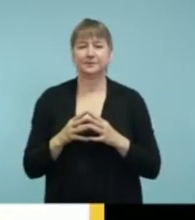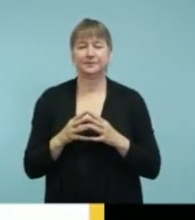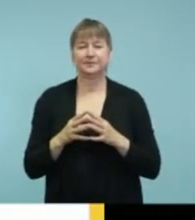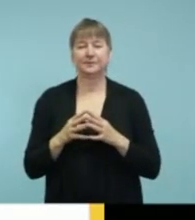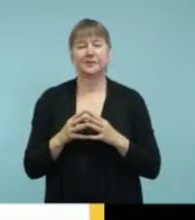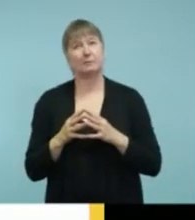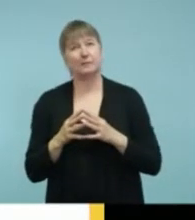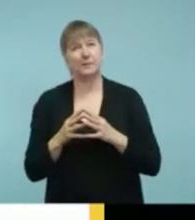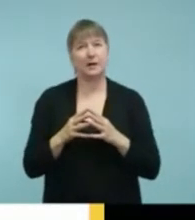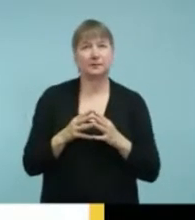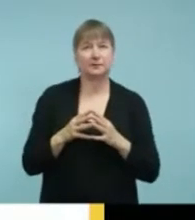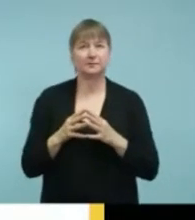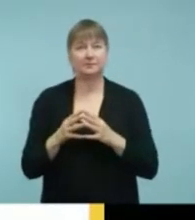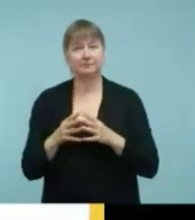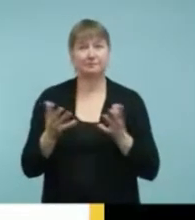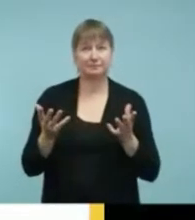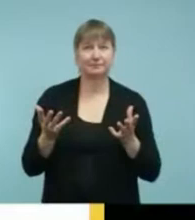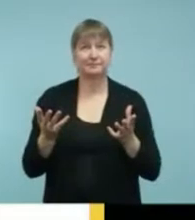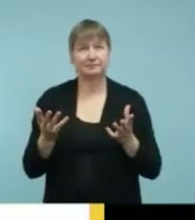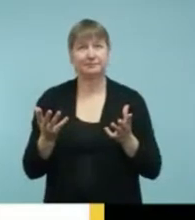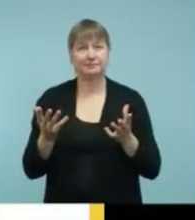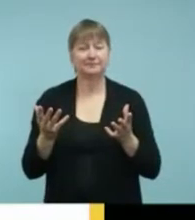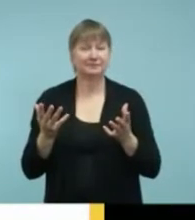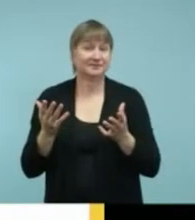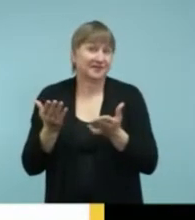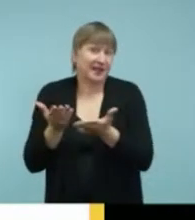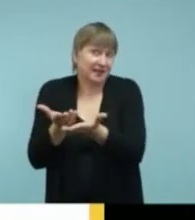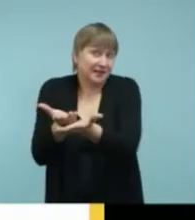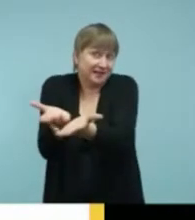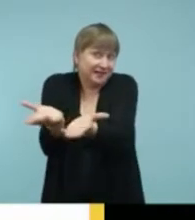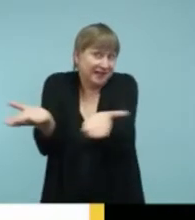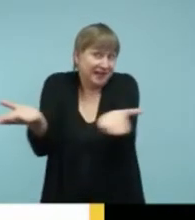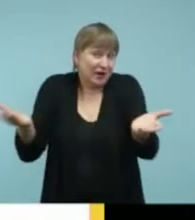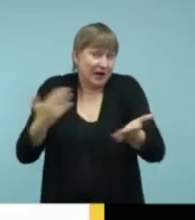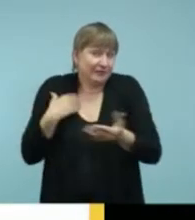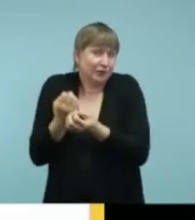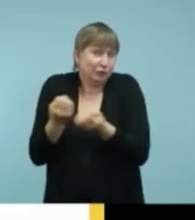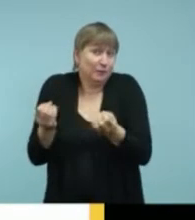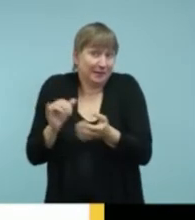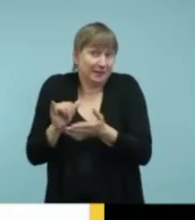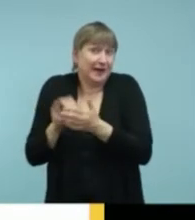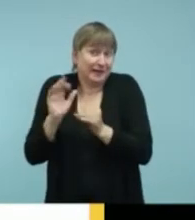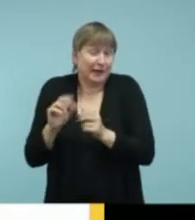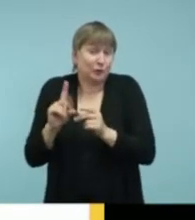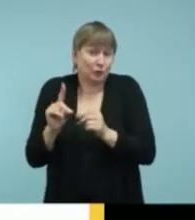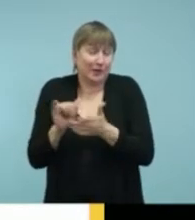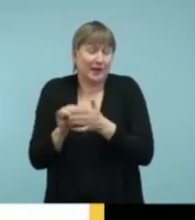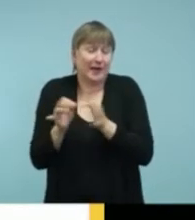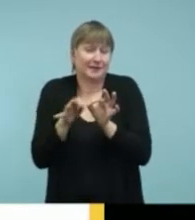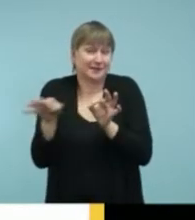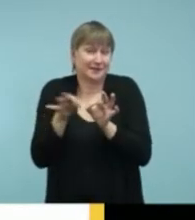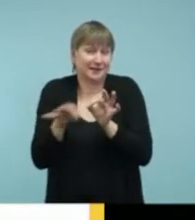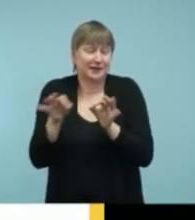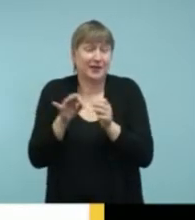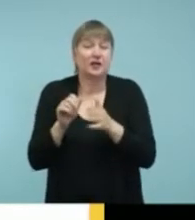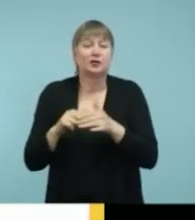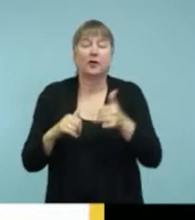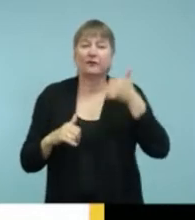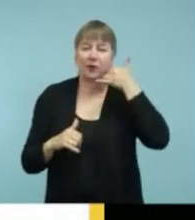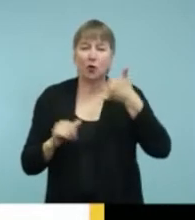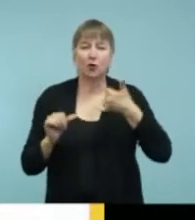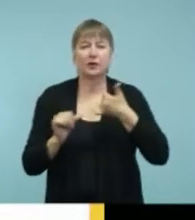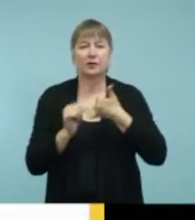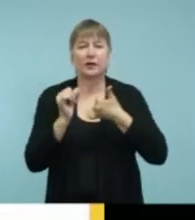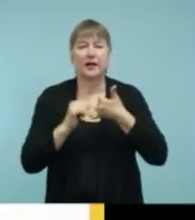But know that, you know, there are products out there that are available that can do this. So the amplified telephones can have a